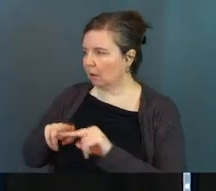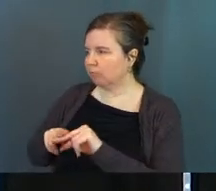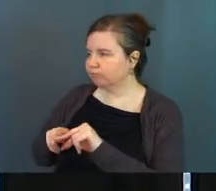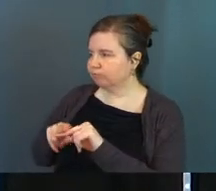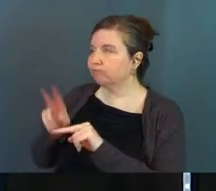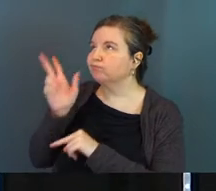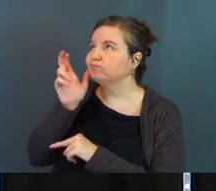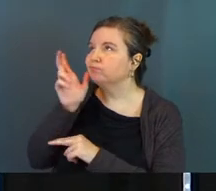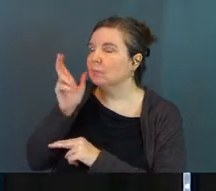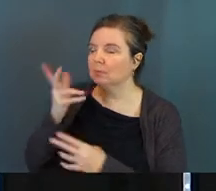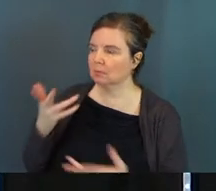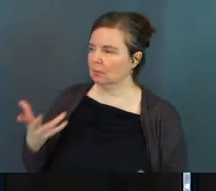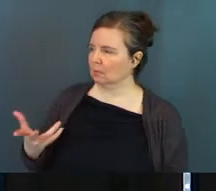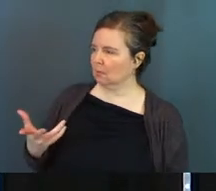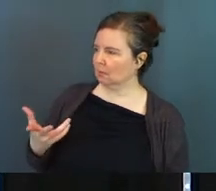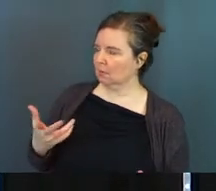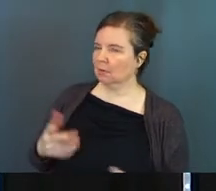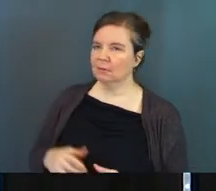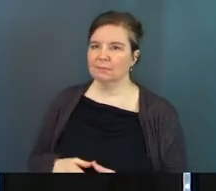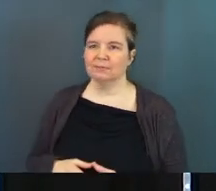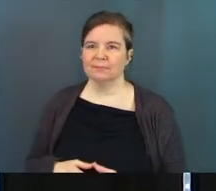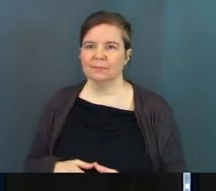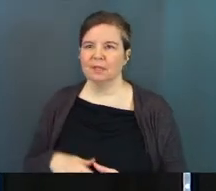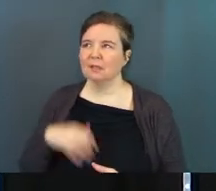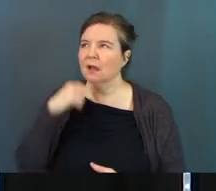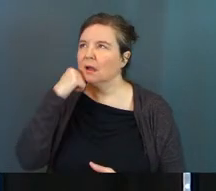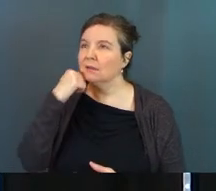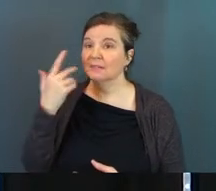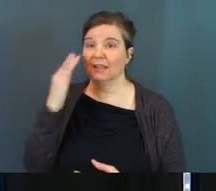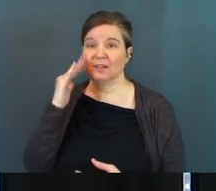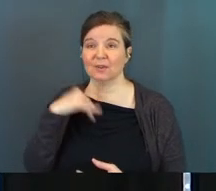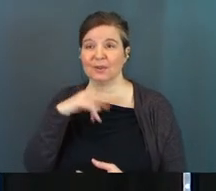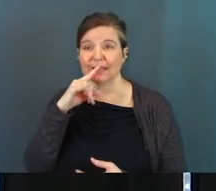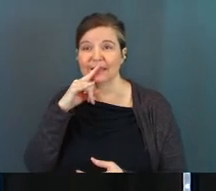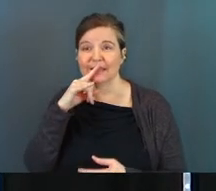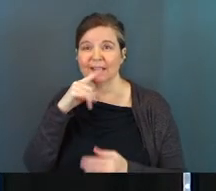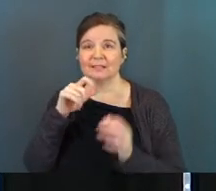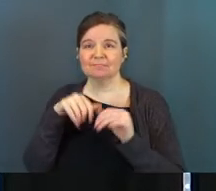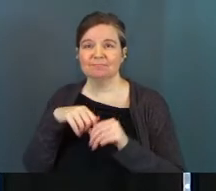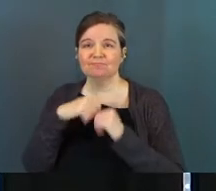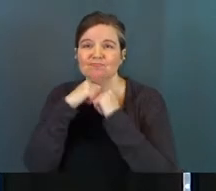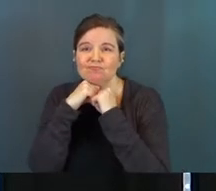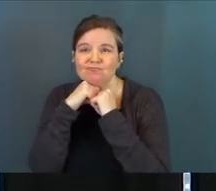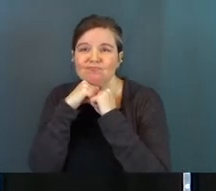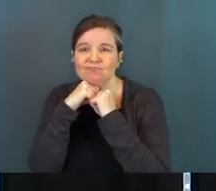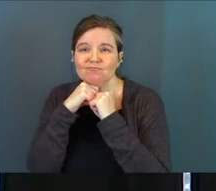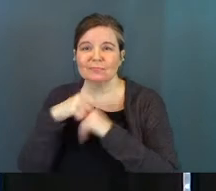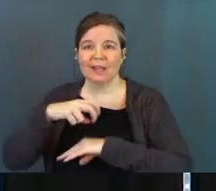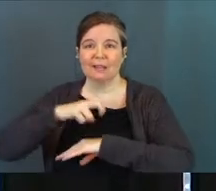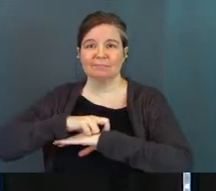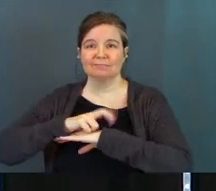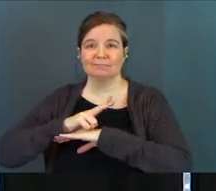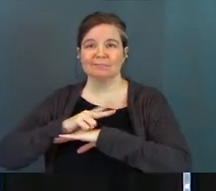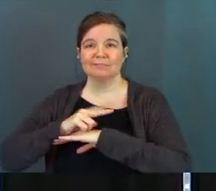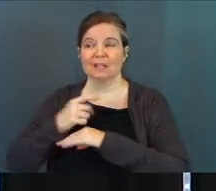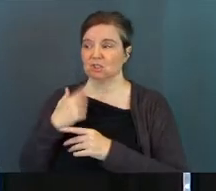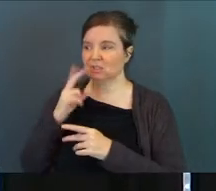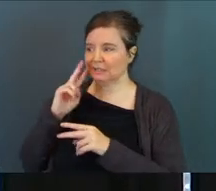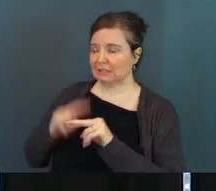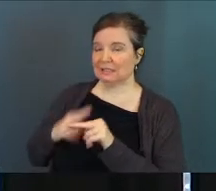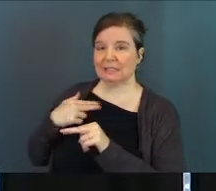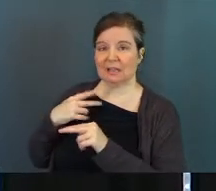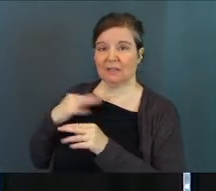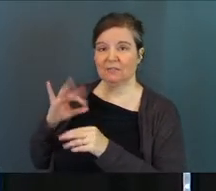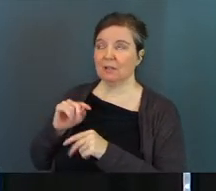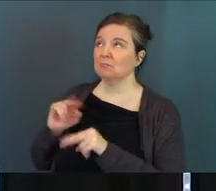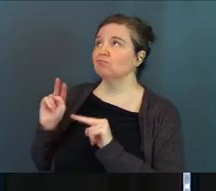chilling, you know, just kind of laying there, you know? Kind of picture like, you know, like the kid who has their feet up like this, just kicking, like listening. That kind of does. She's sitting at the feet of